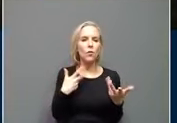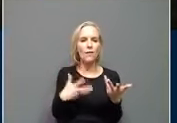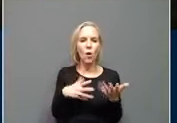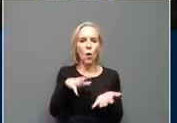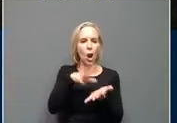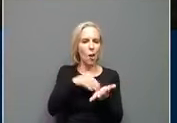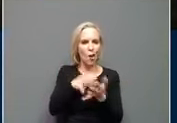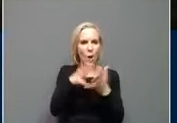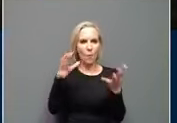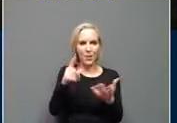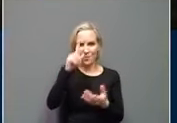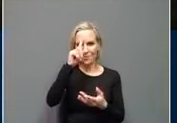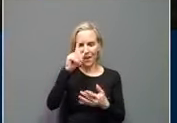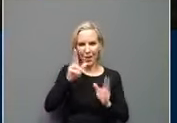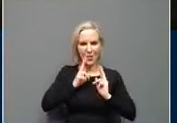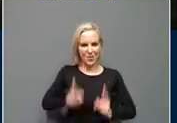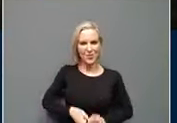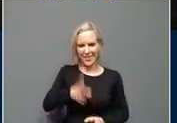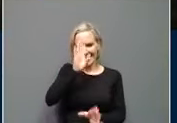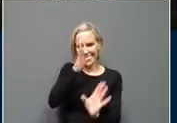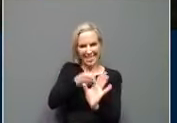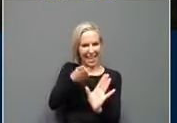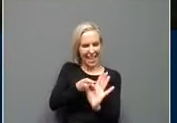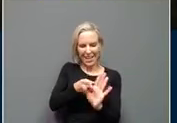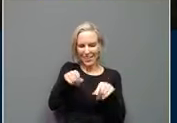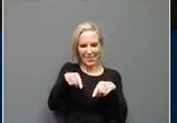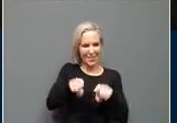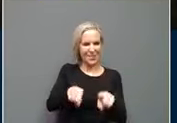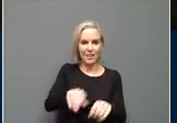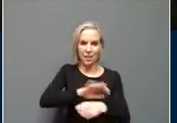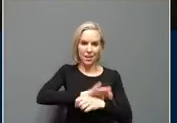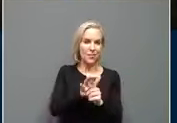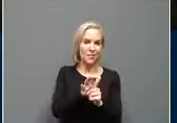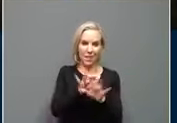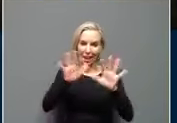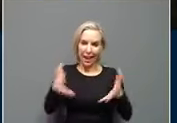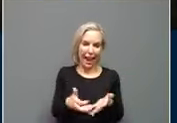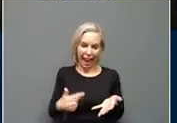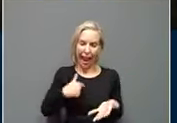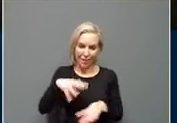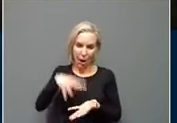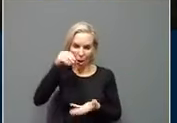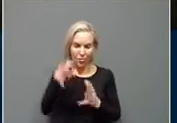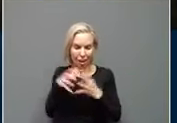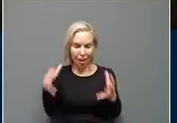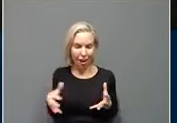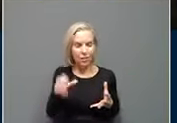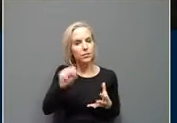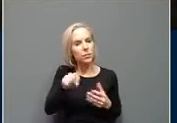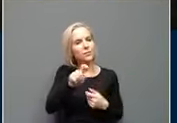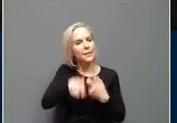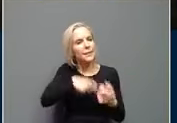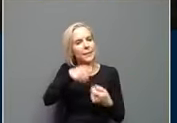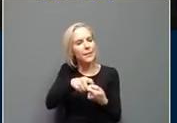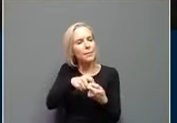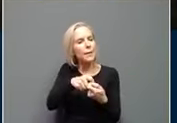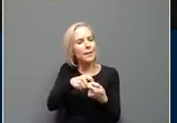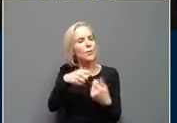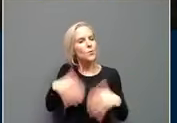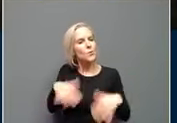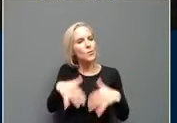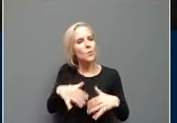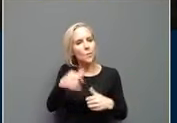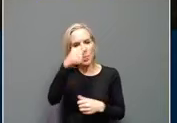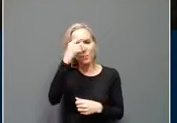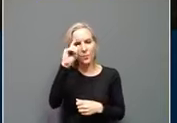psychology through the course of this pandemic. I certainly have. What we've seen is there are certain moments that are almost imprinted upon us.